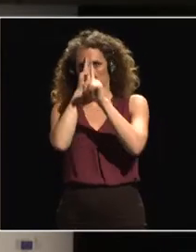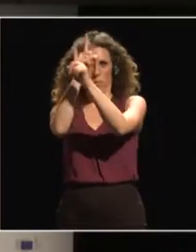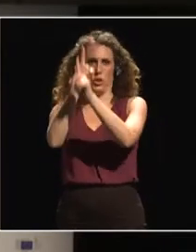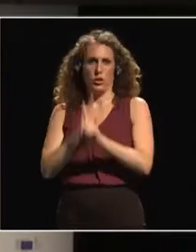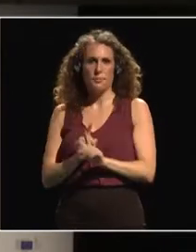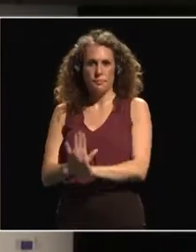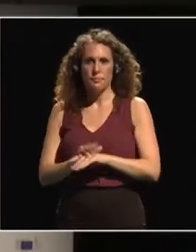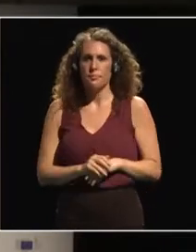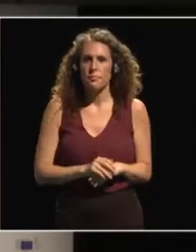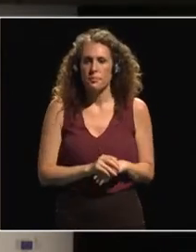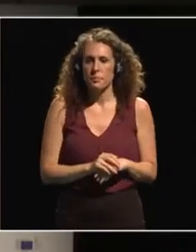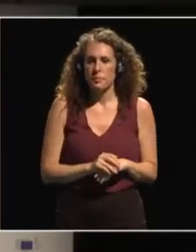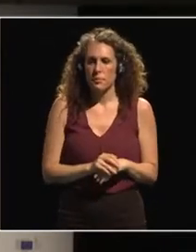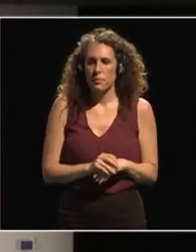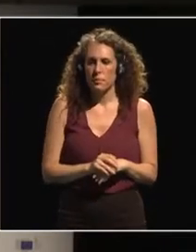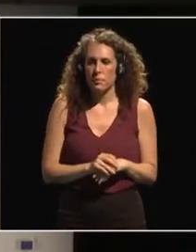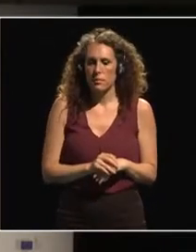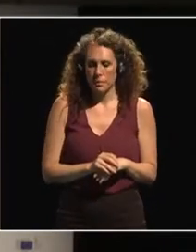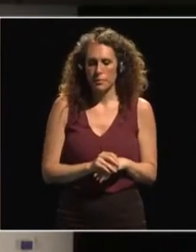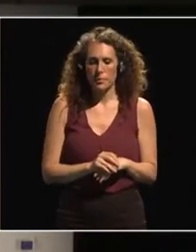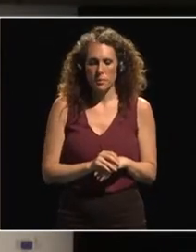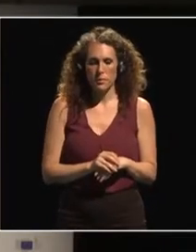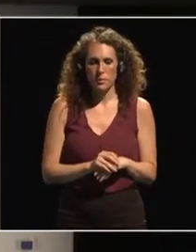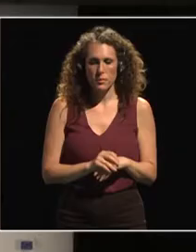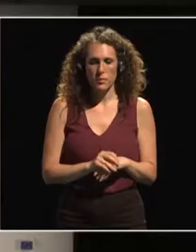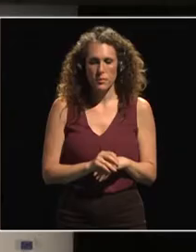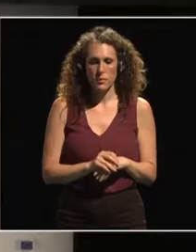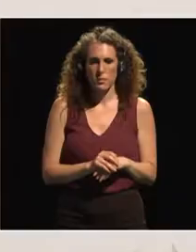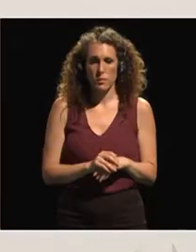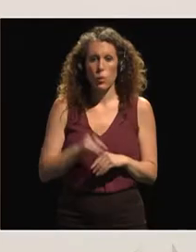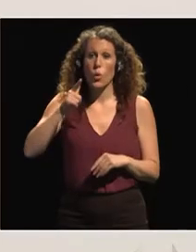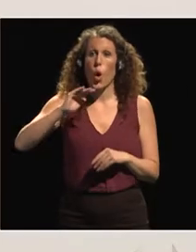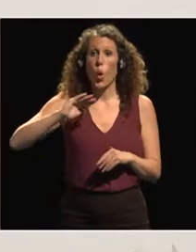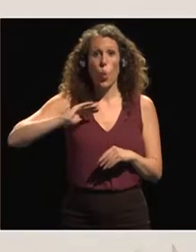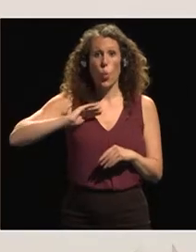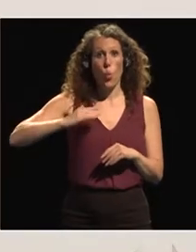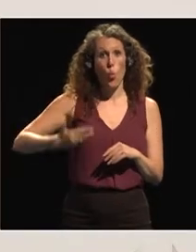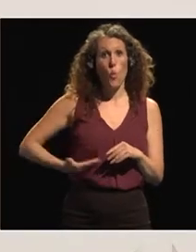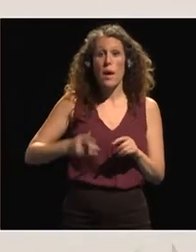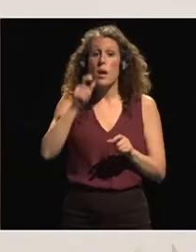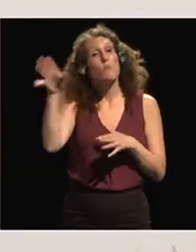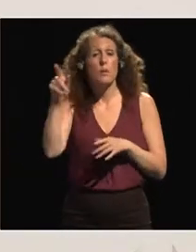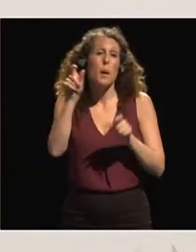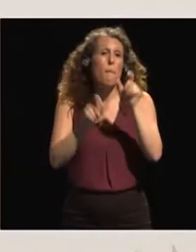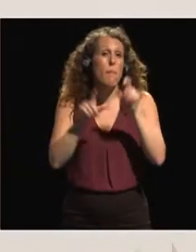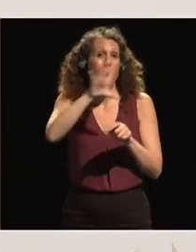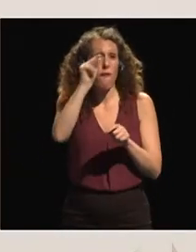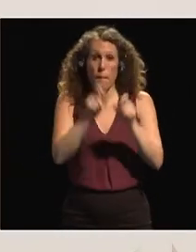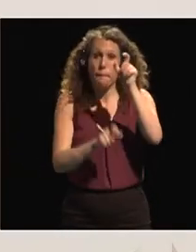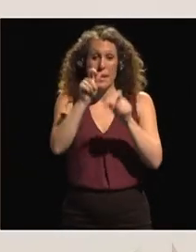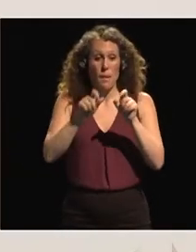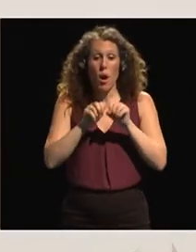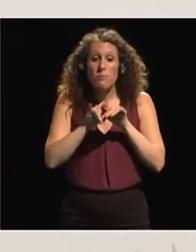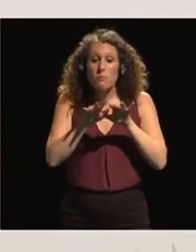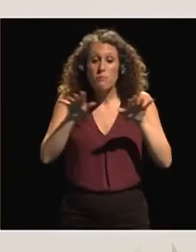We know that a woman represents more than 50% in Africa. And the